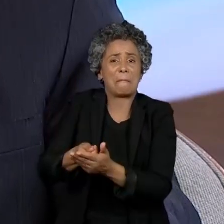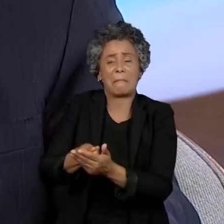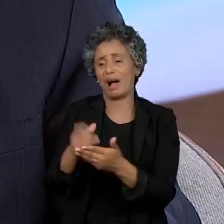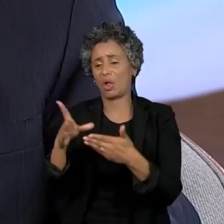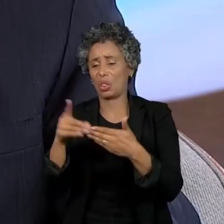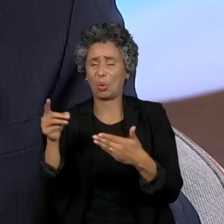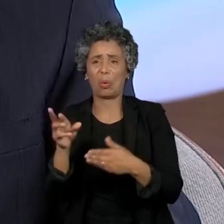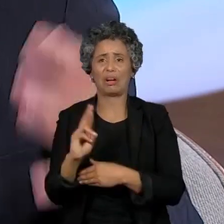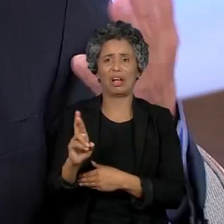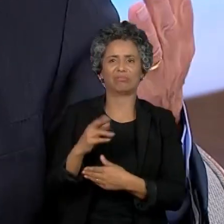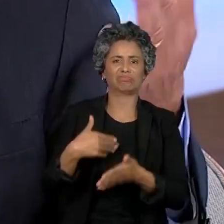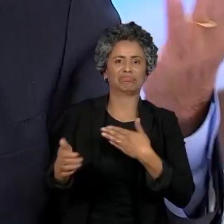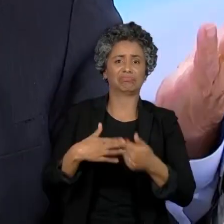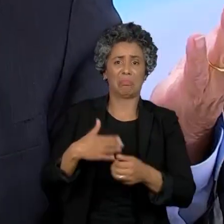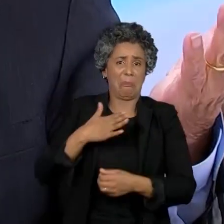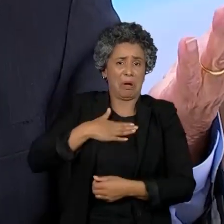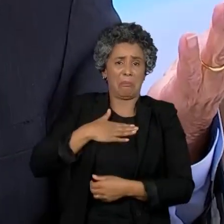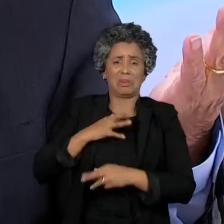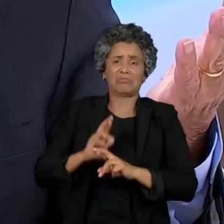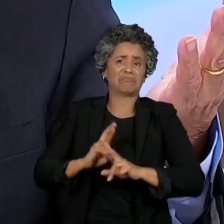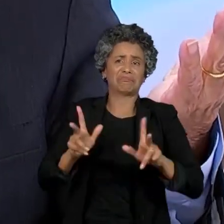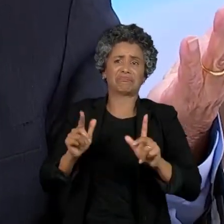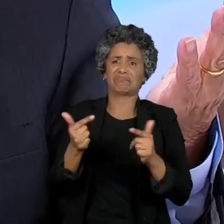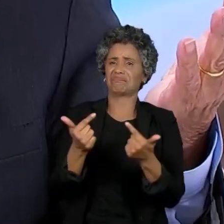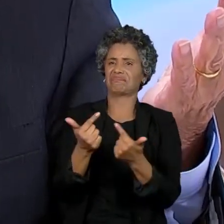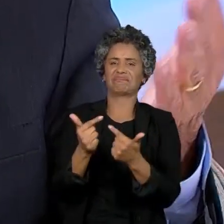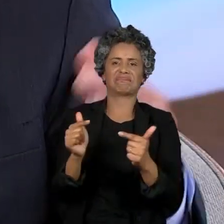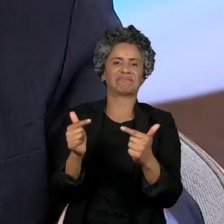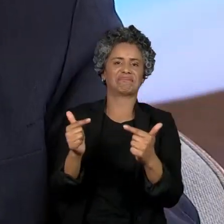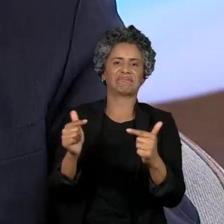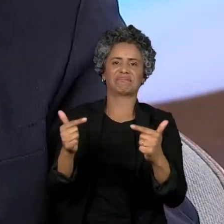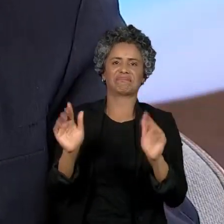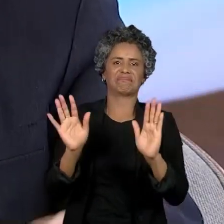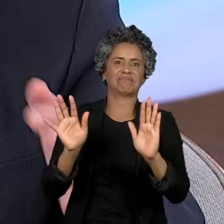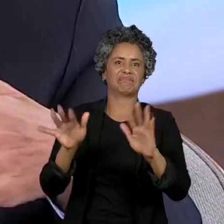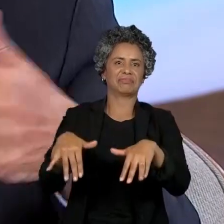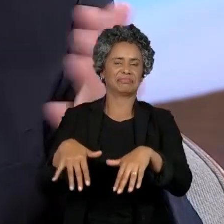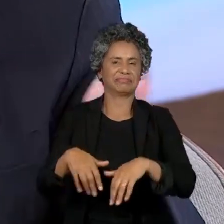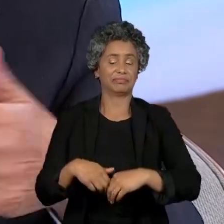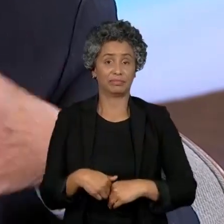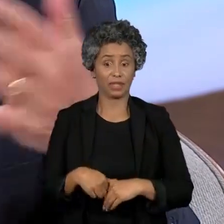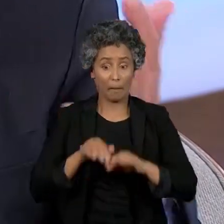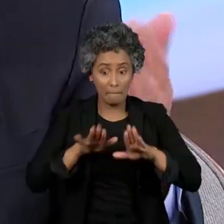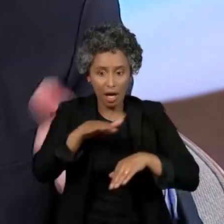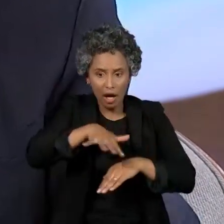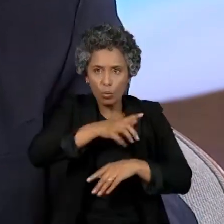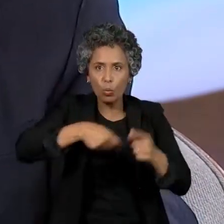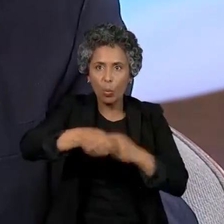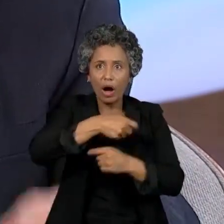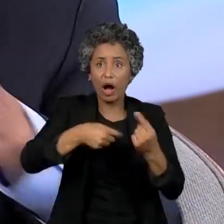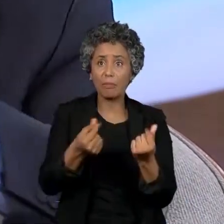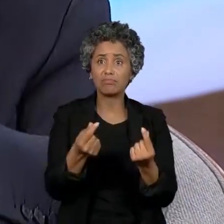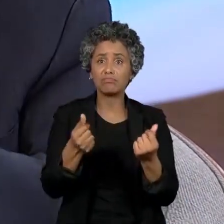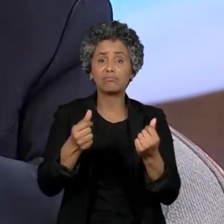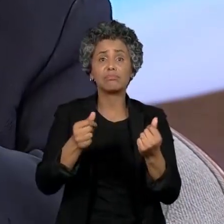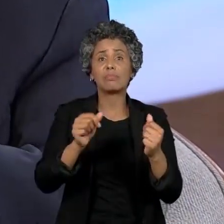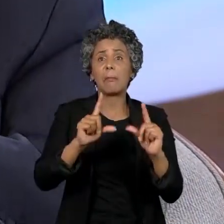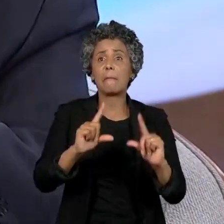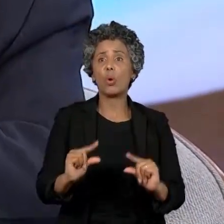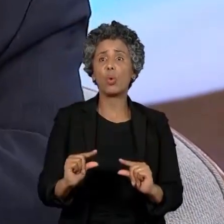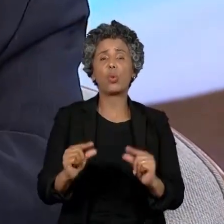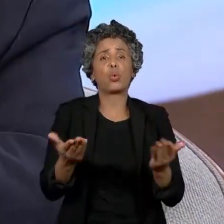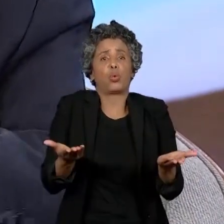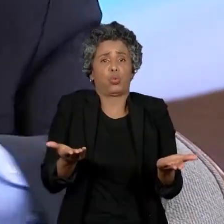or in real, it doesn't make any difference to me. The cost of conversion are low. So, I think maybe